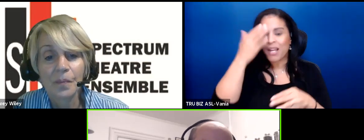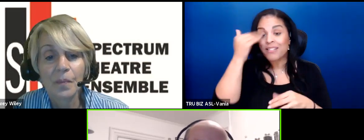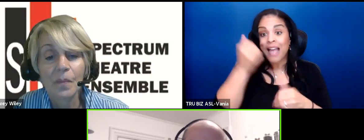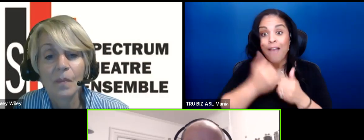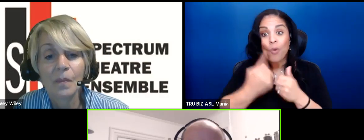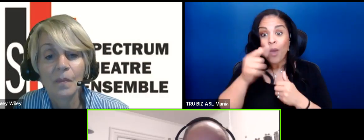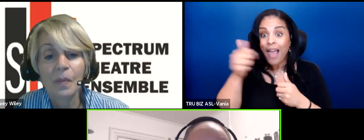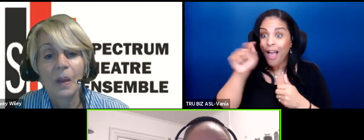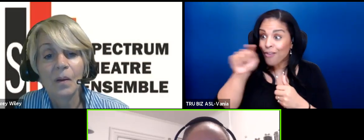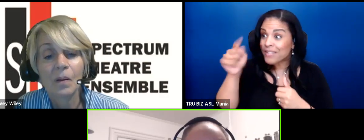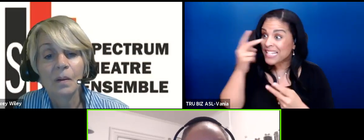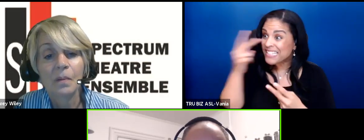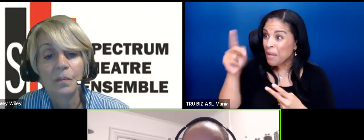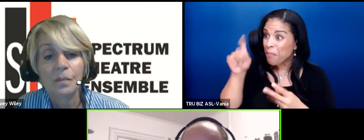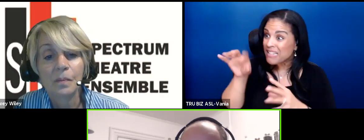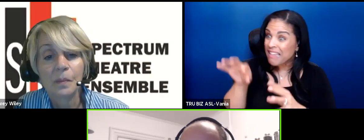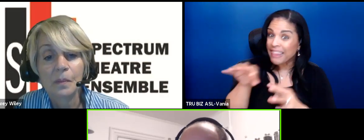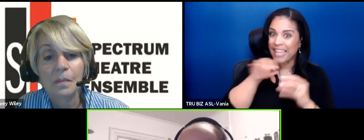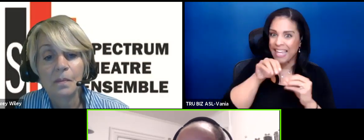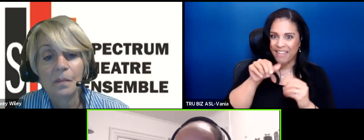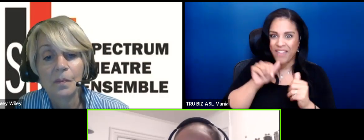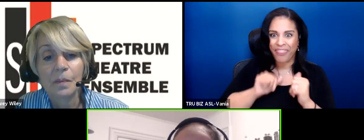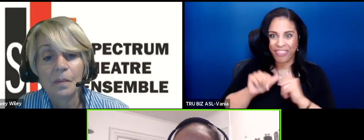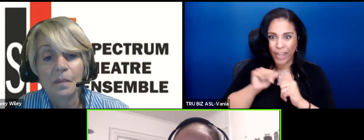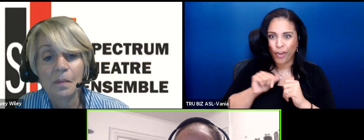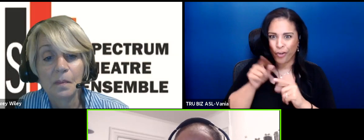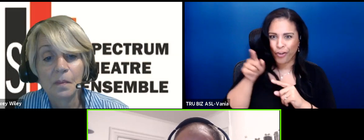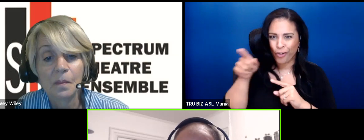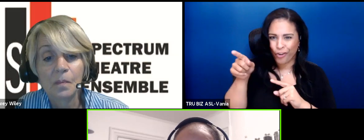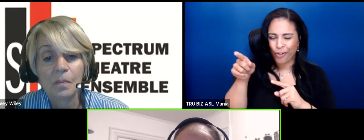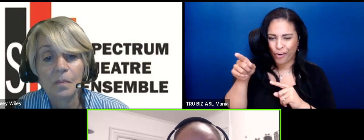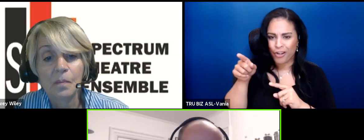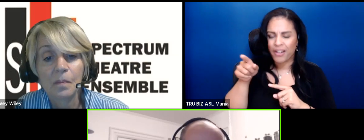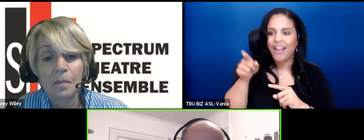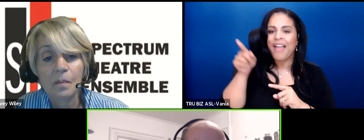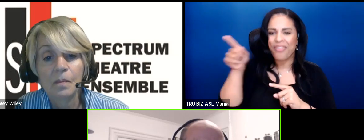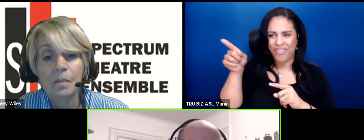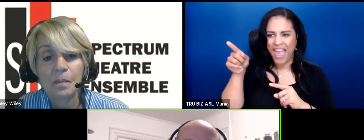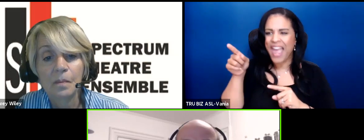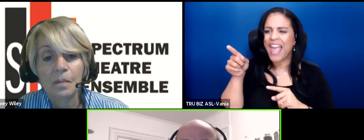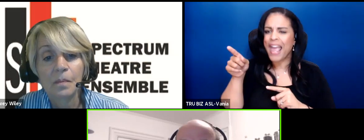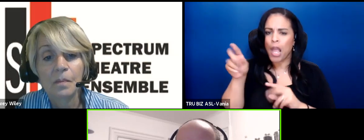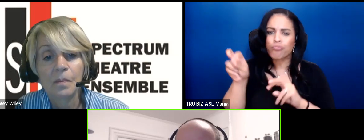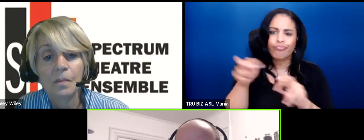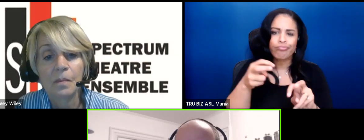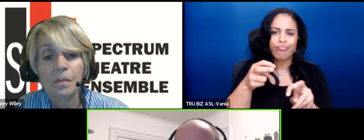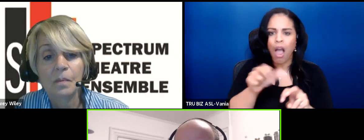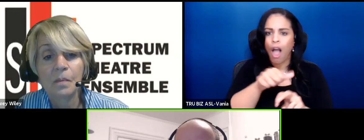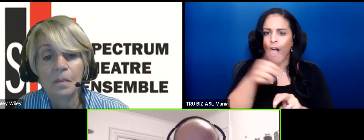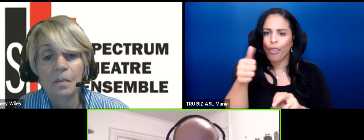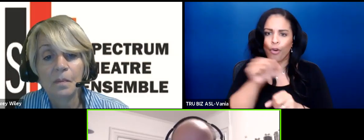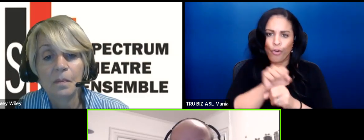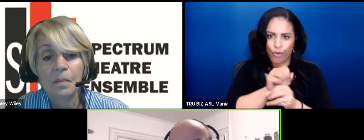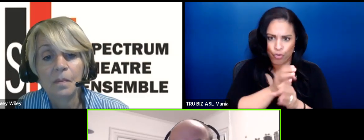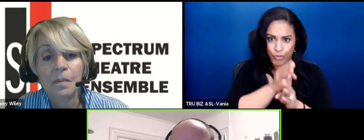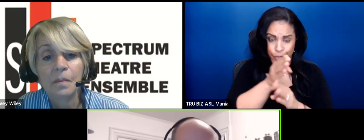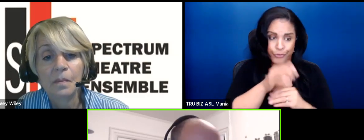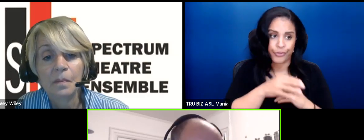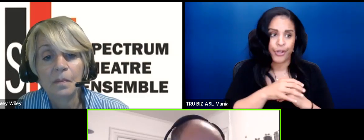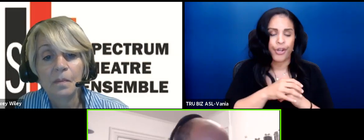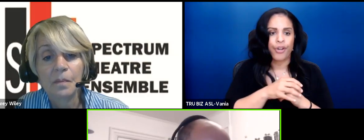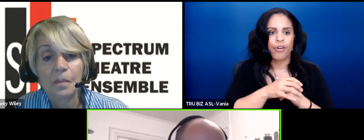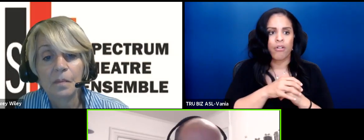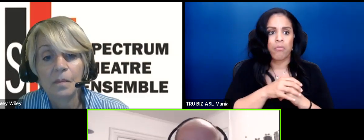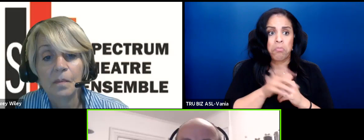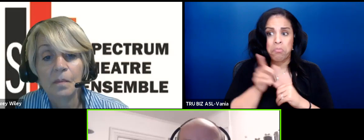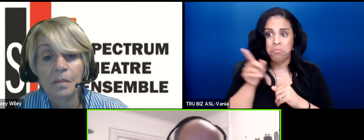had seen that had to leave the theater. They had entered into other careers where believe it or not they